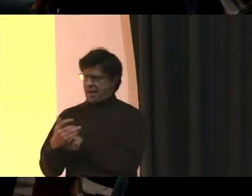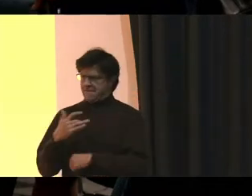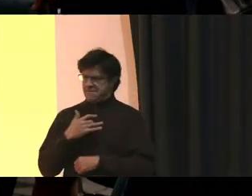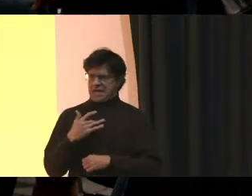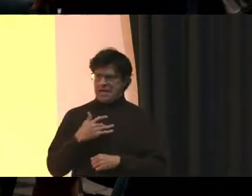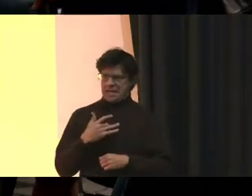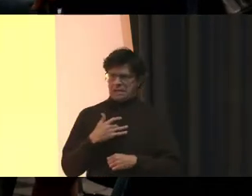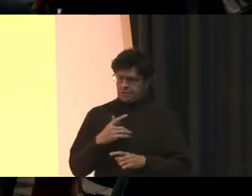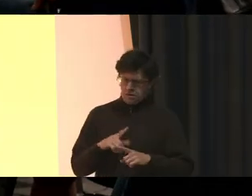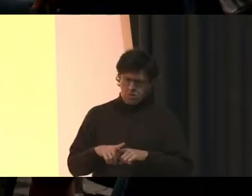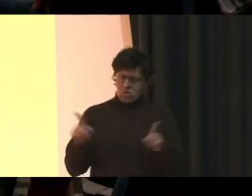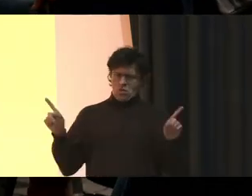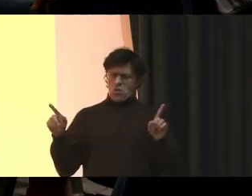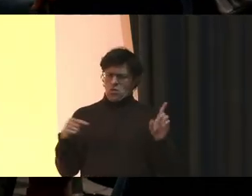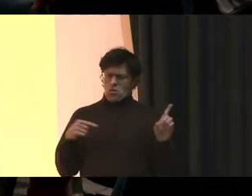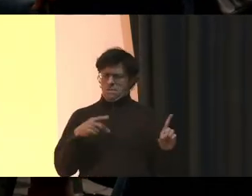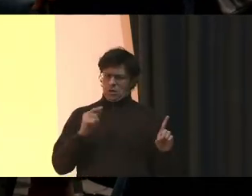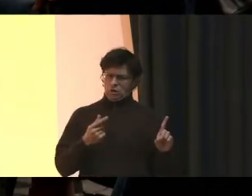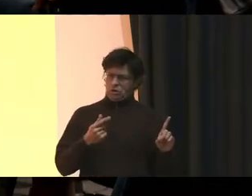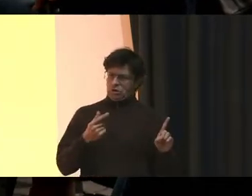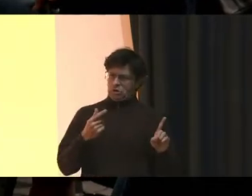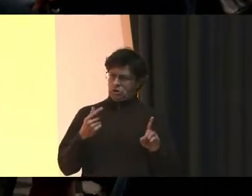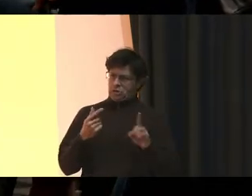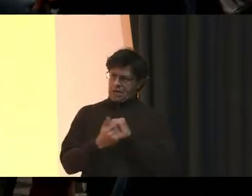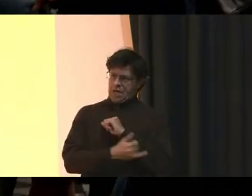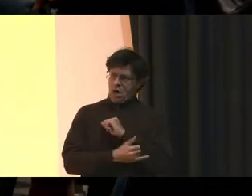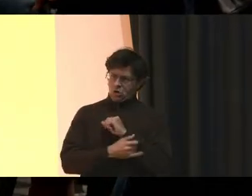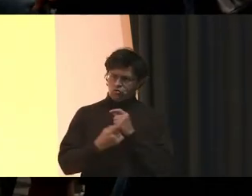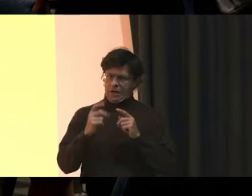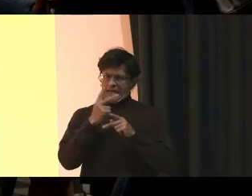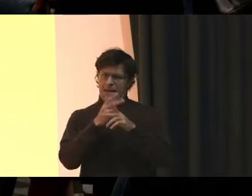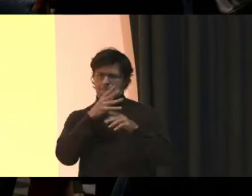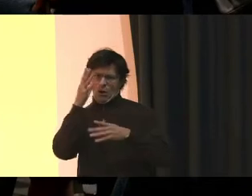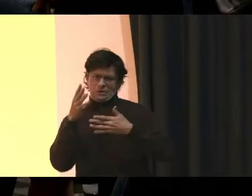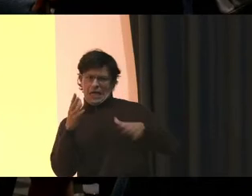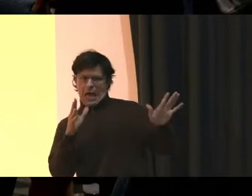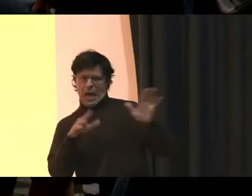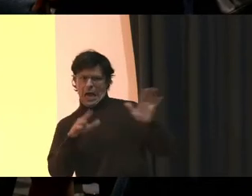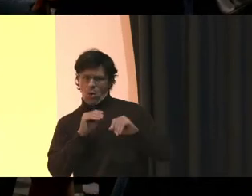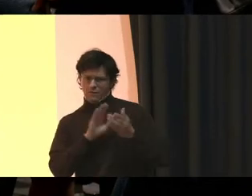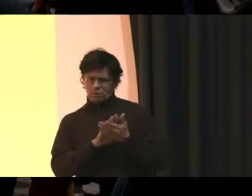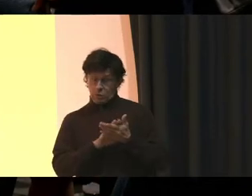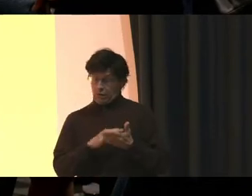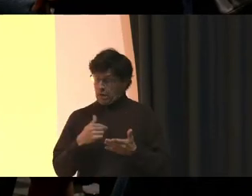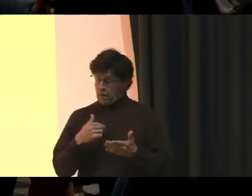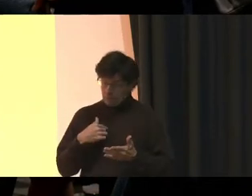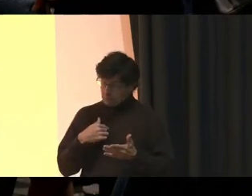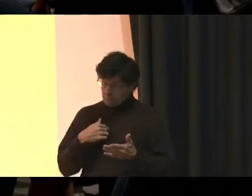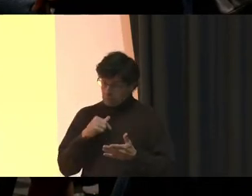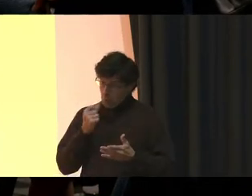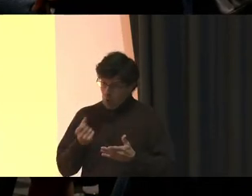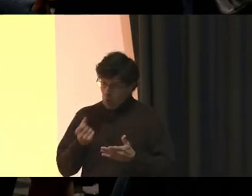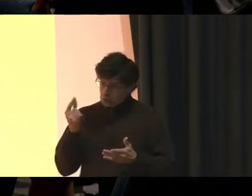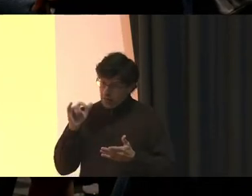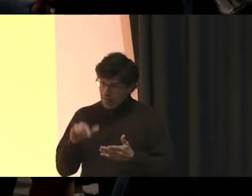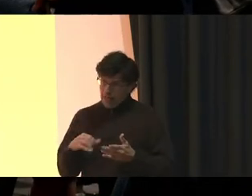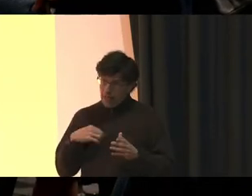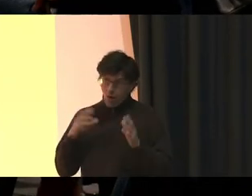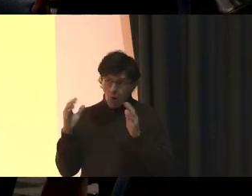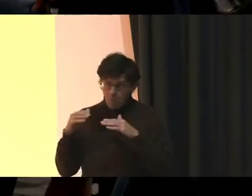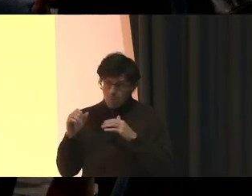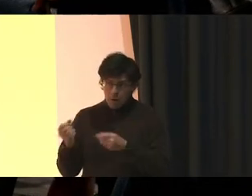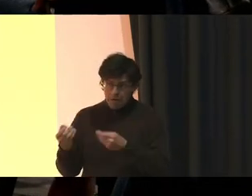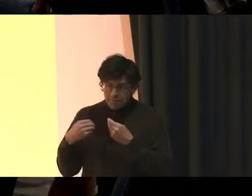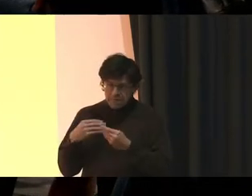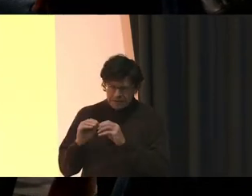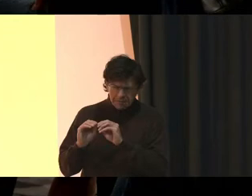Prince George's County Is trying to keep the parents out of school I don't understand that And I hope That you can give